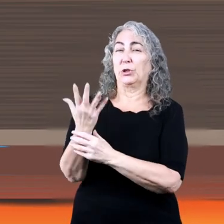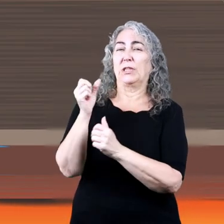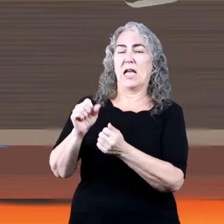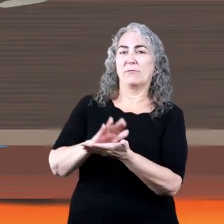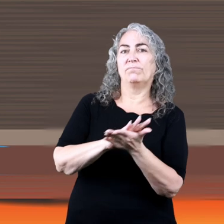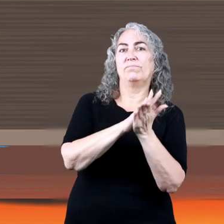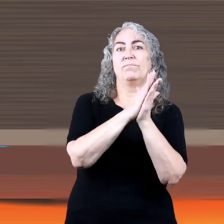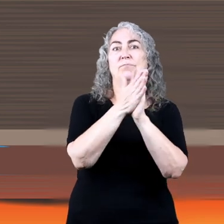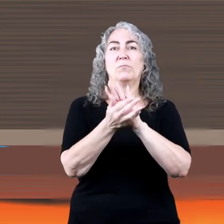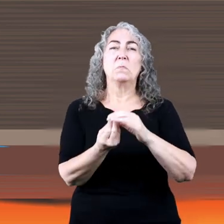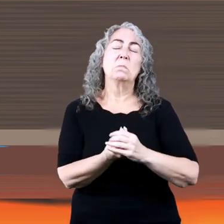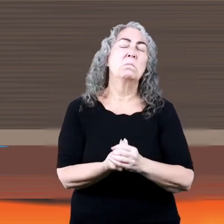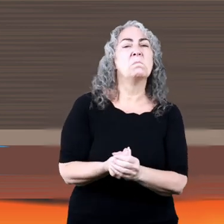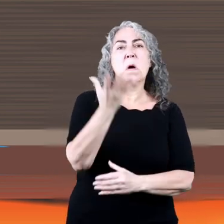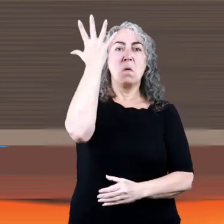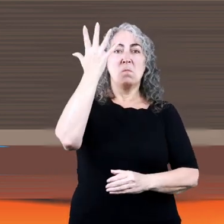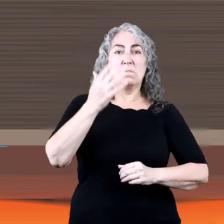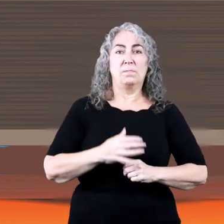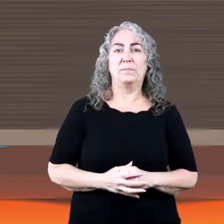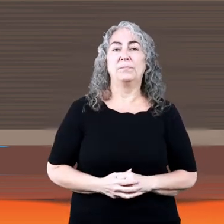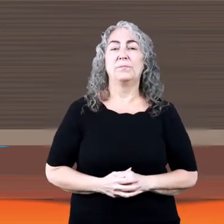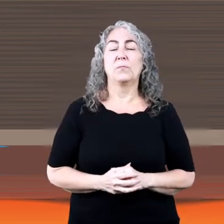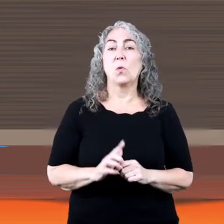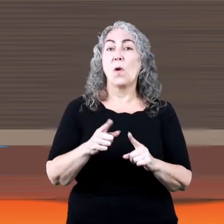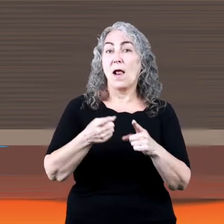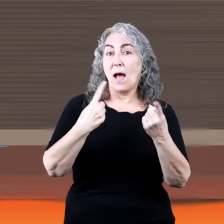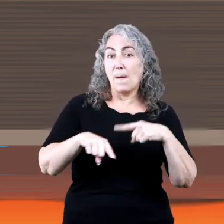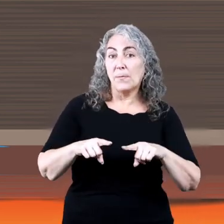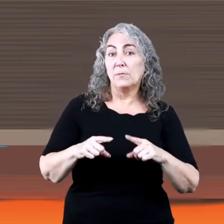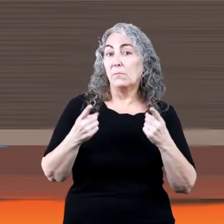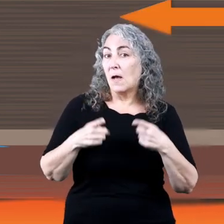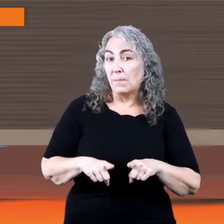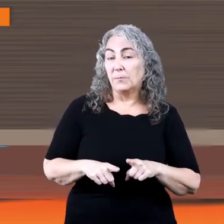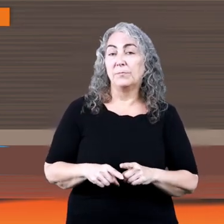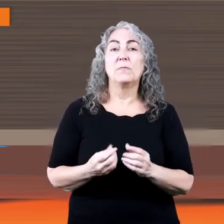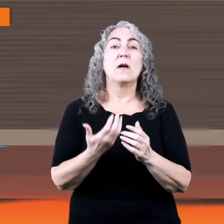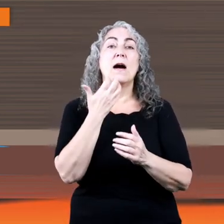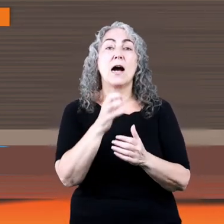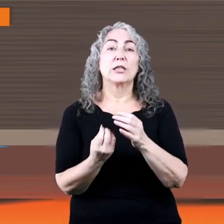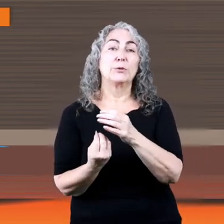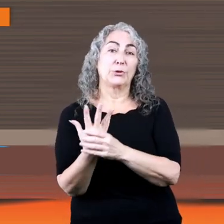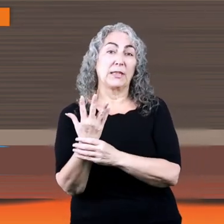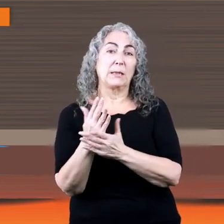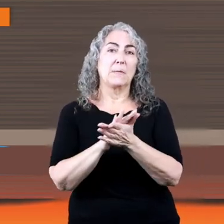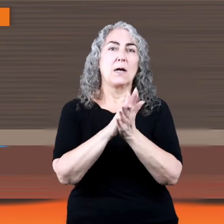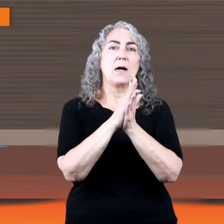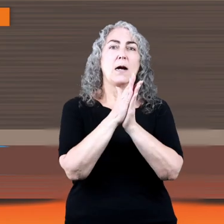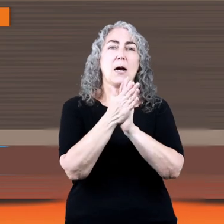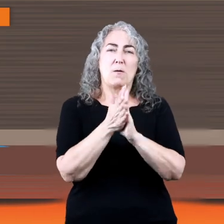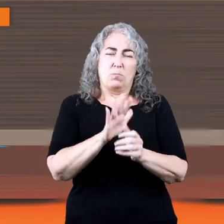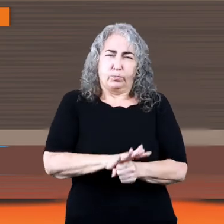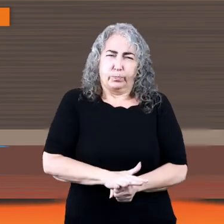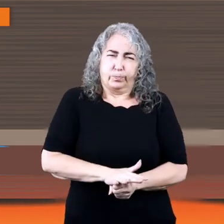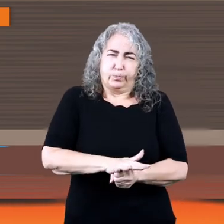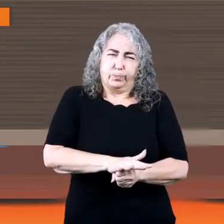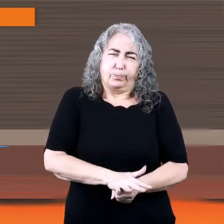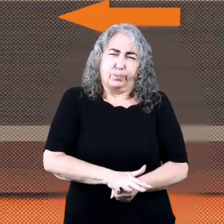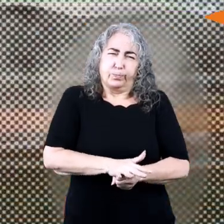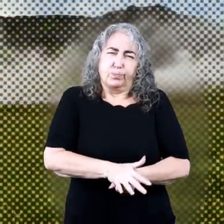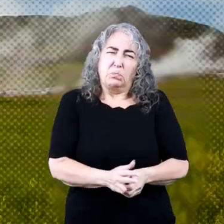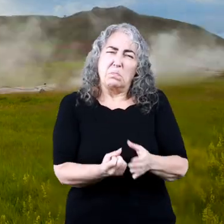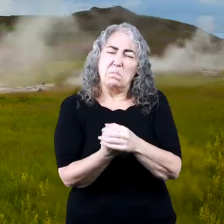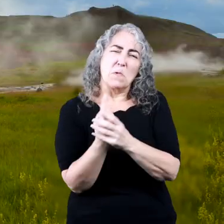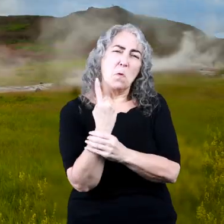can turn into geysers. This happens when a hot spring becomes pressurized and erupts.